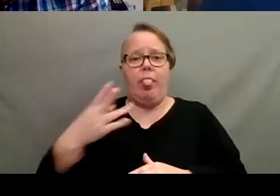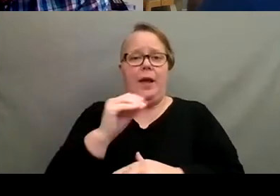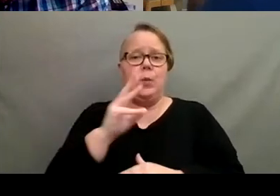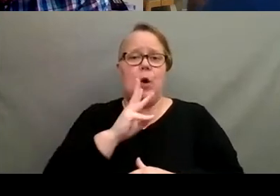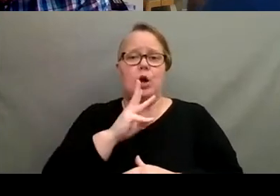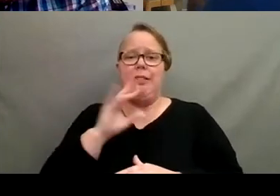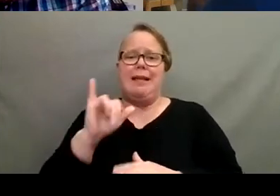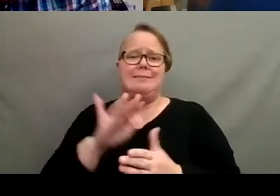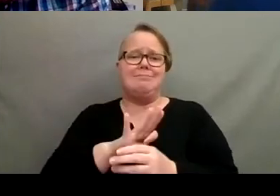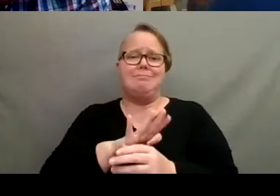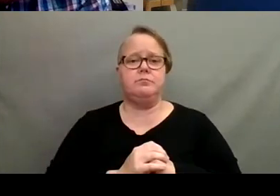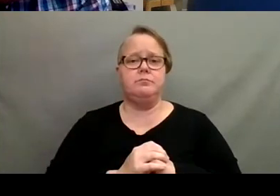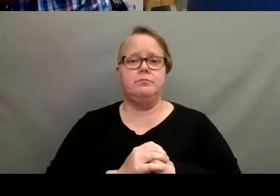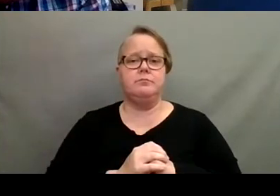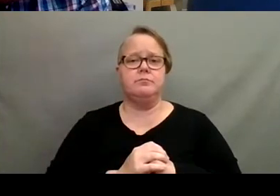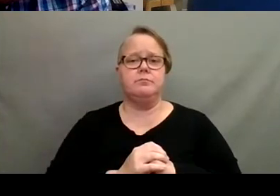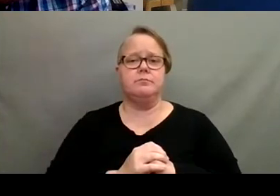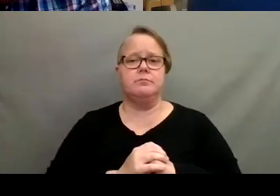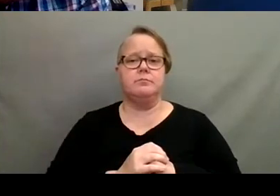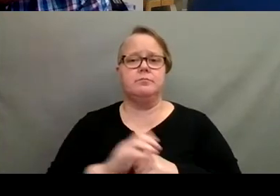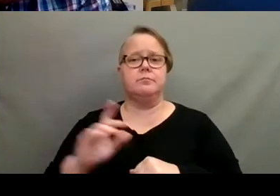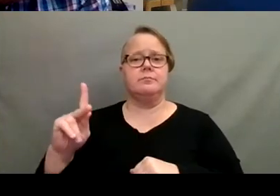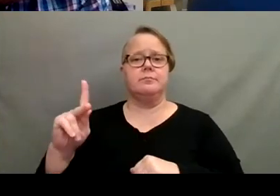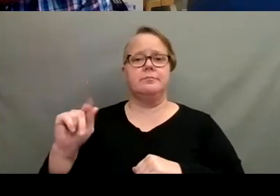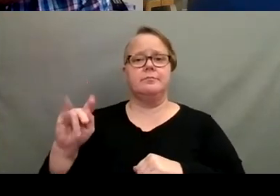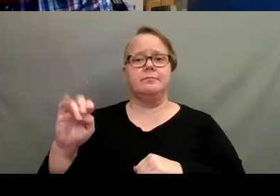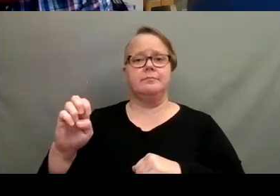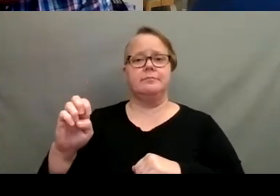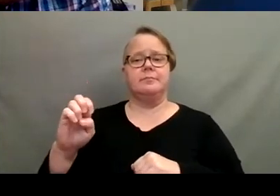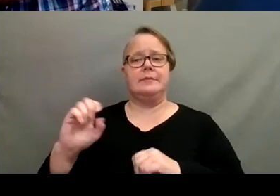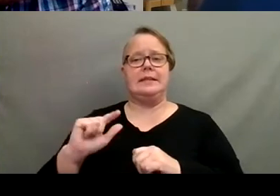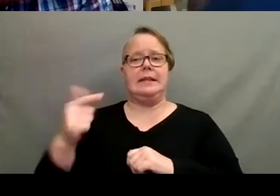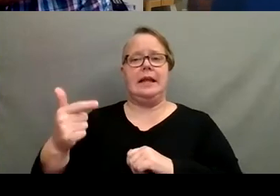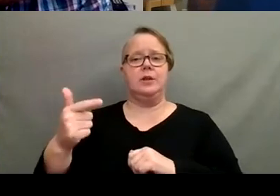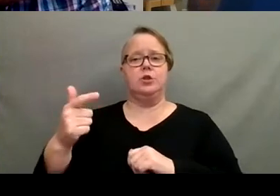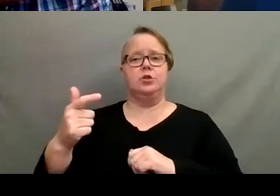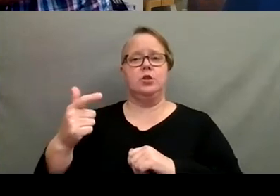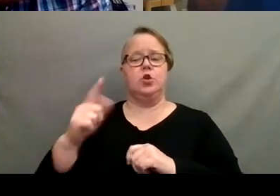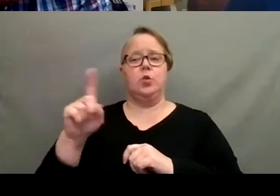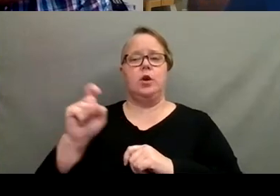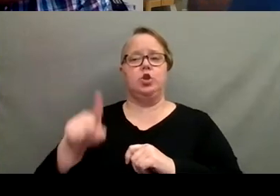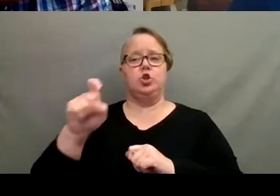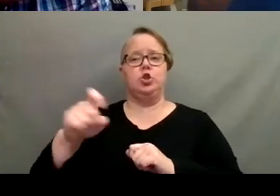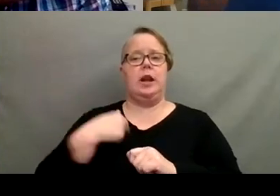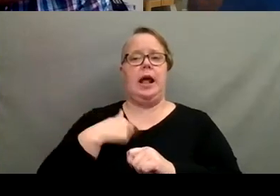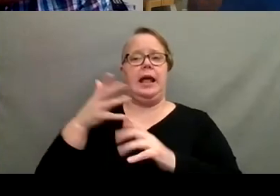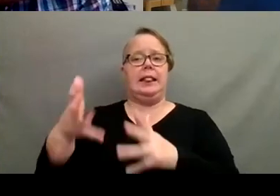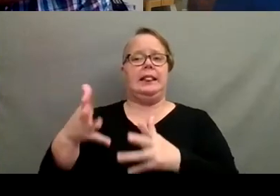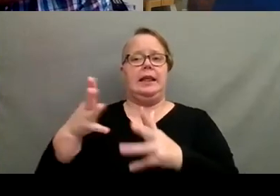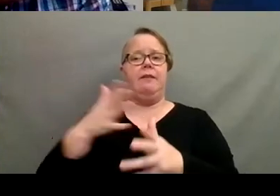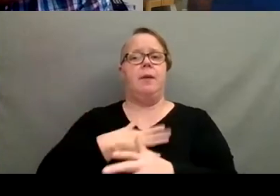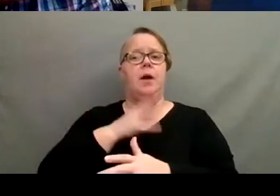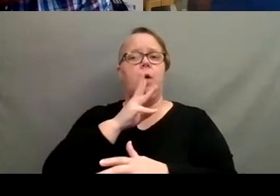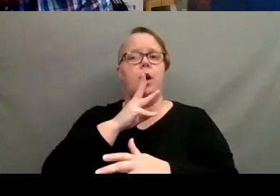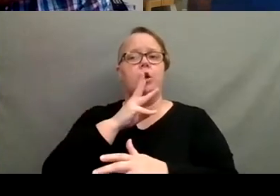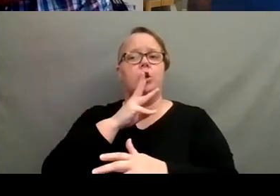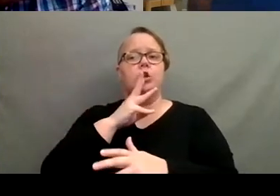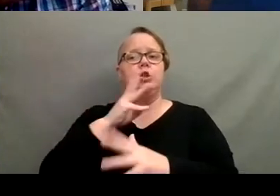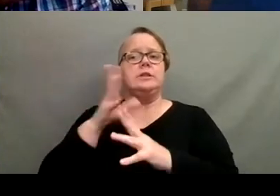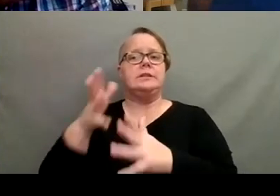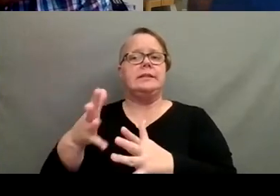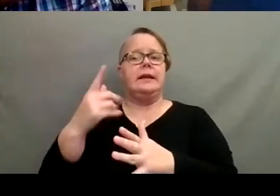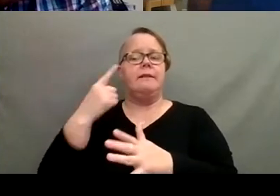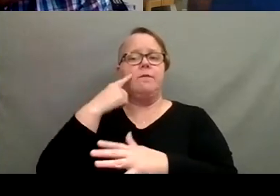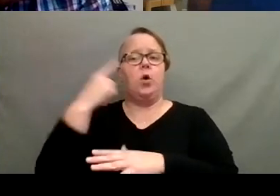for sure. So our next question is, should I leave my water sit out for a day before watering